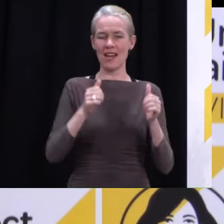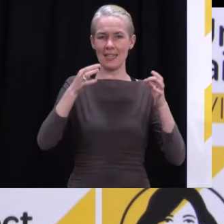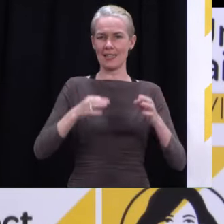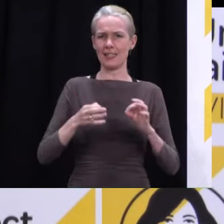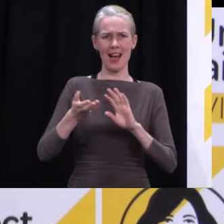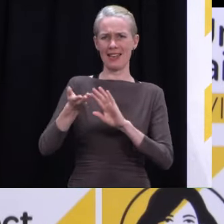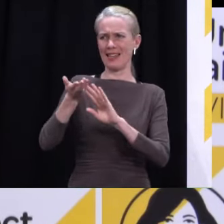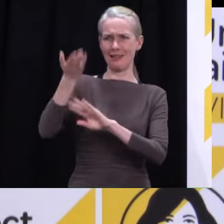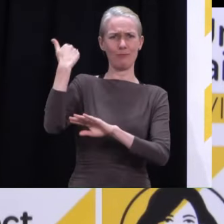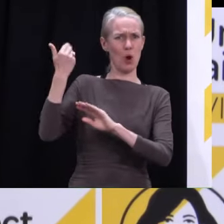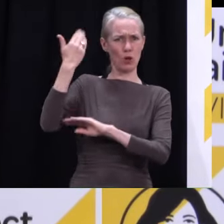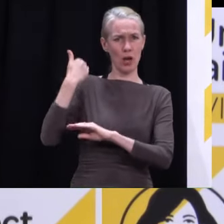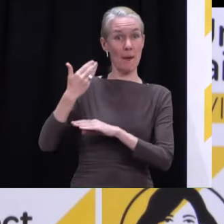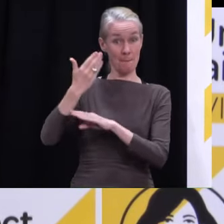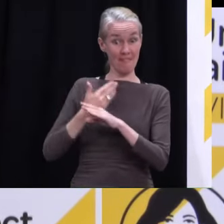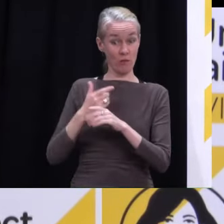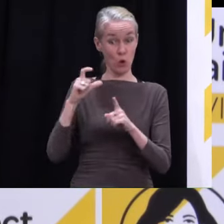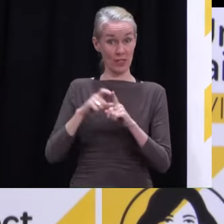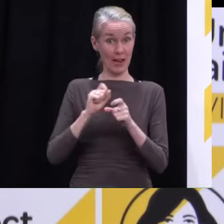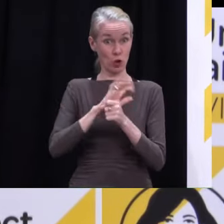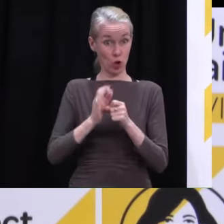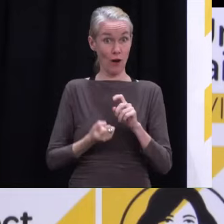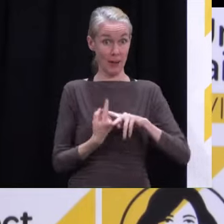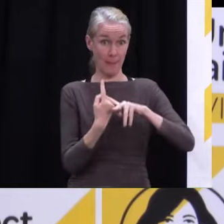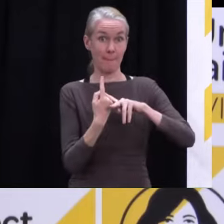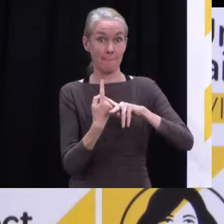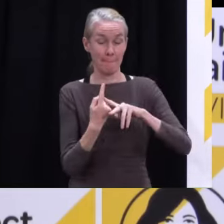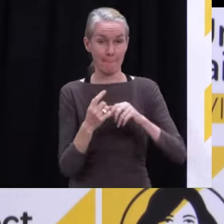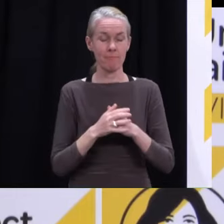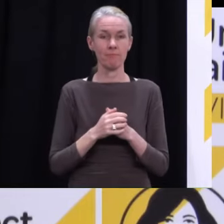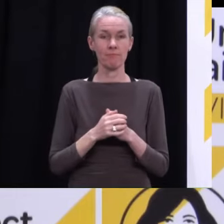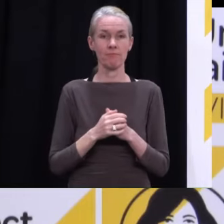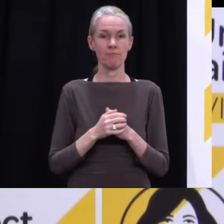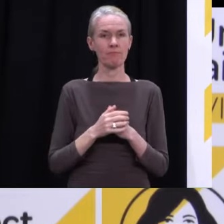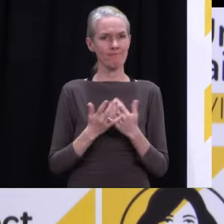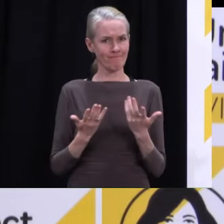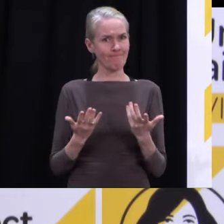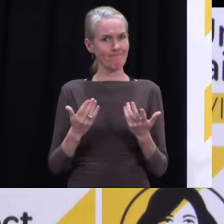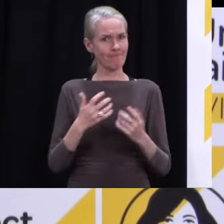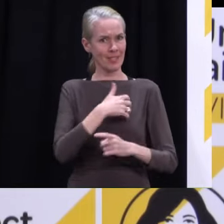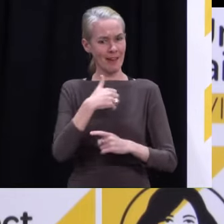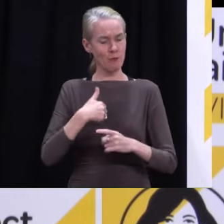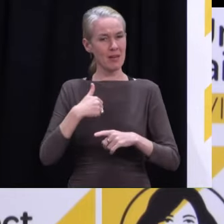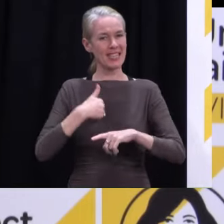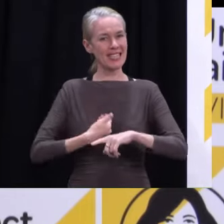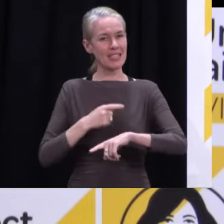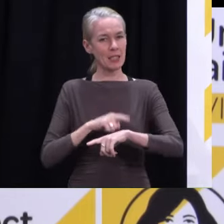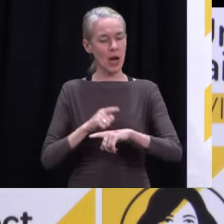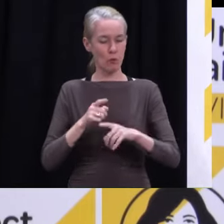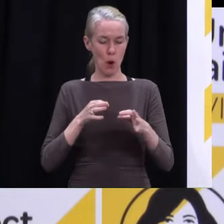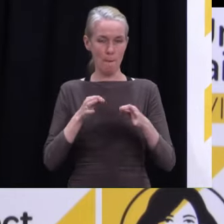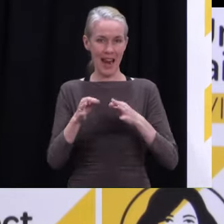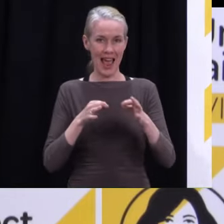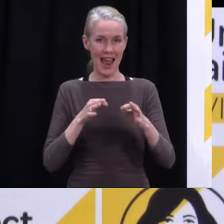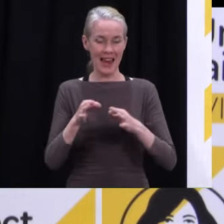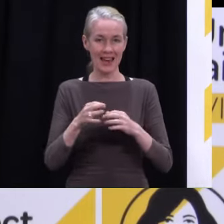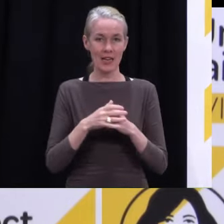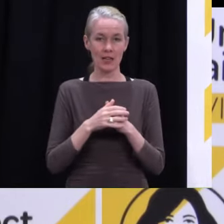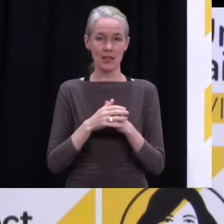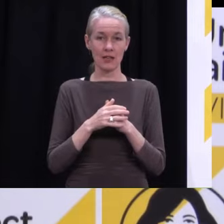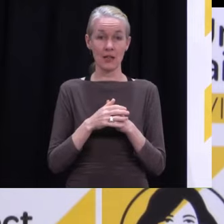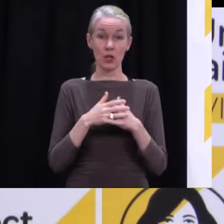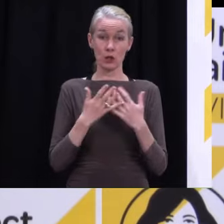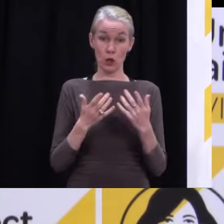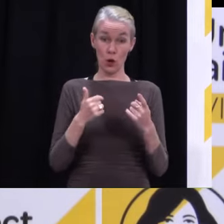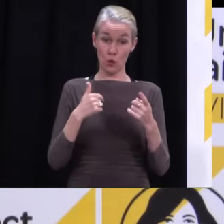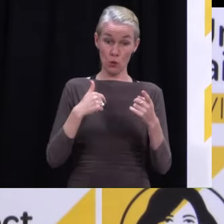time that's required, and so we chose to use the point at which people were engaging with mask use to share what